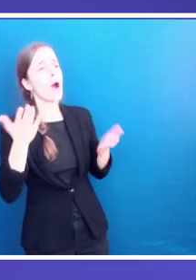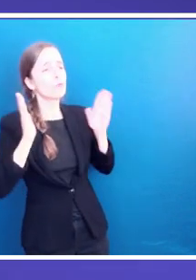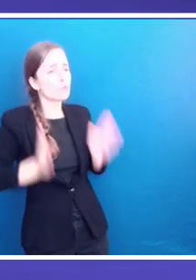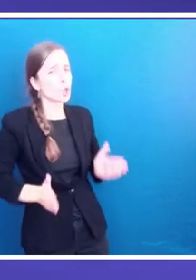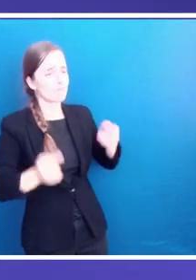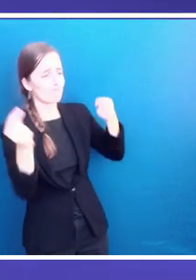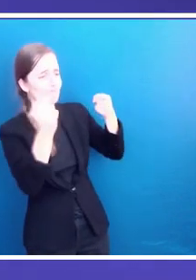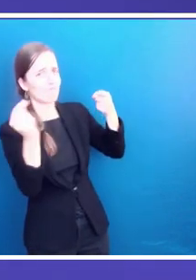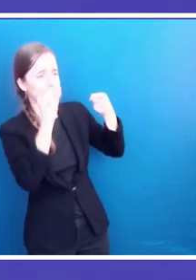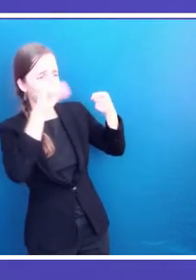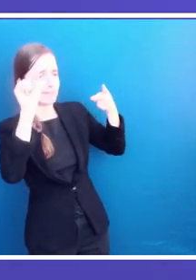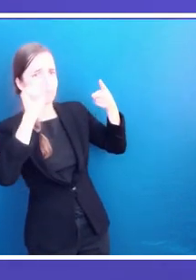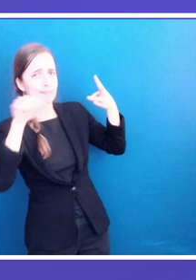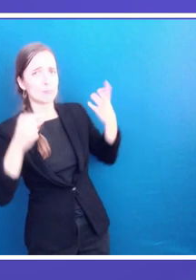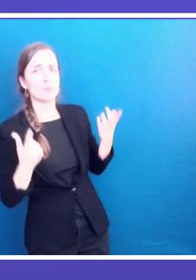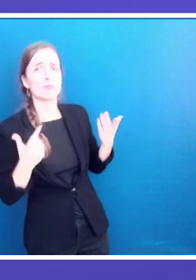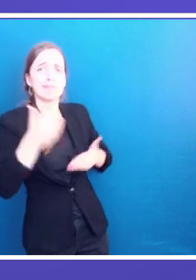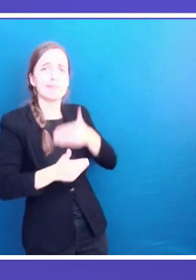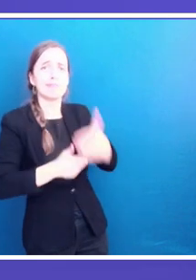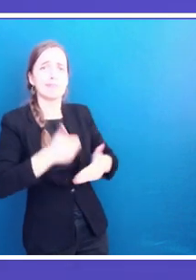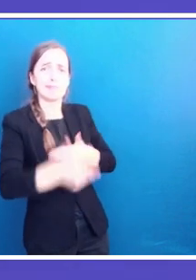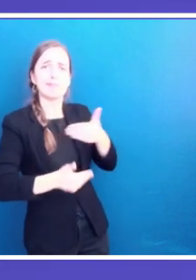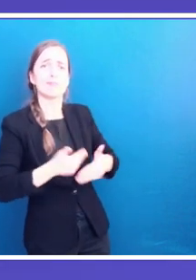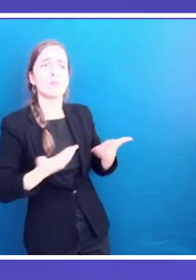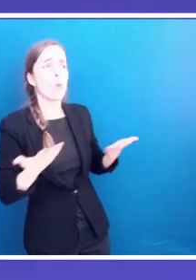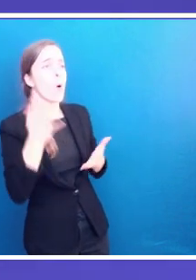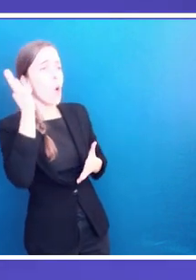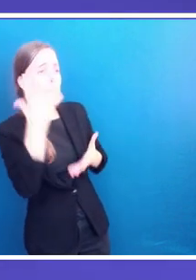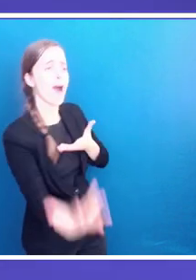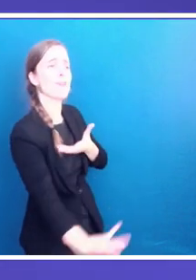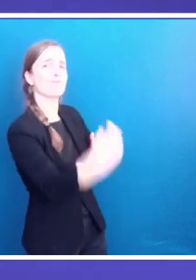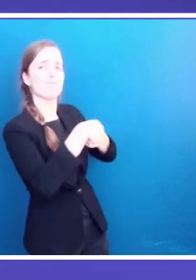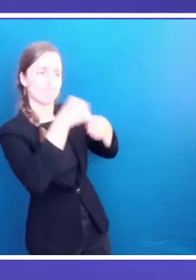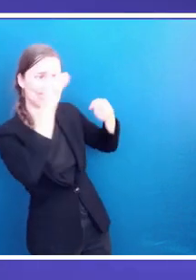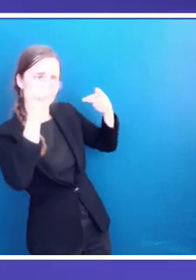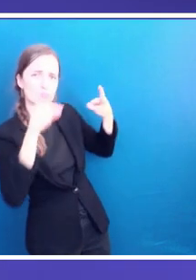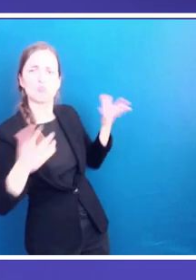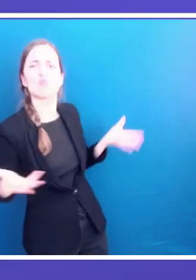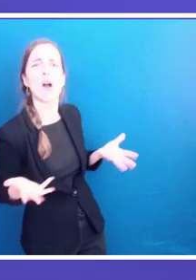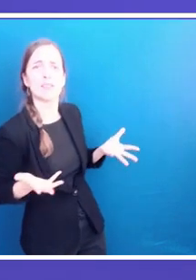and decision-making positions of a senior level? Thank you. The floor is yours, ma'am.